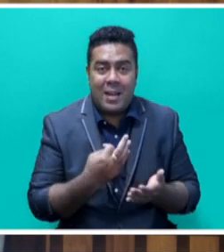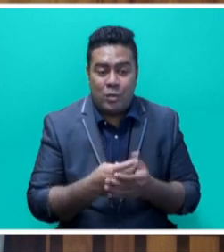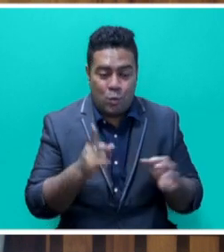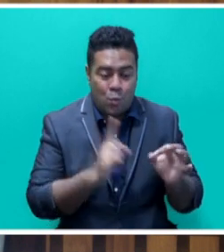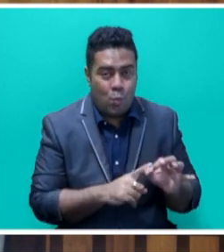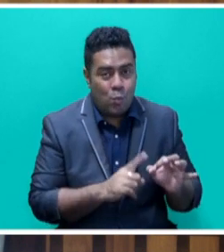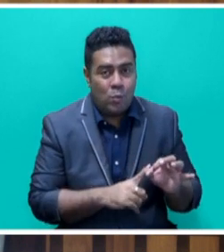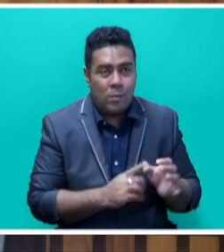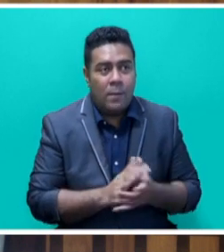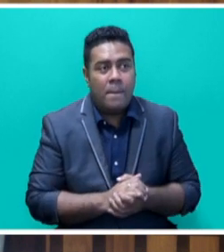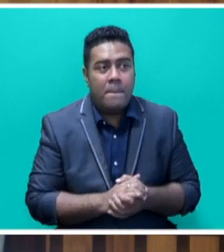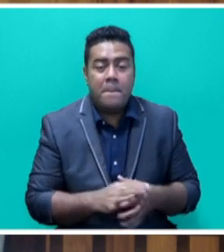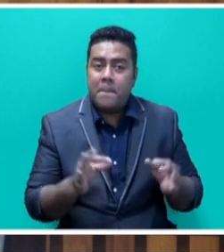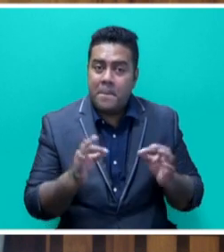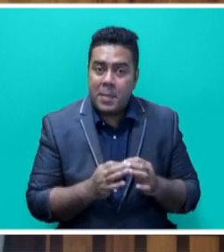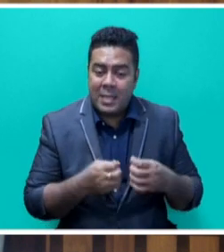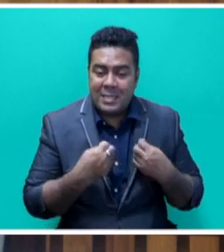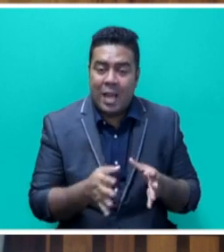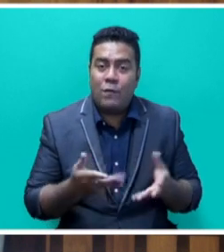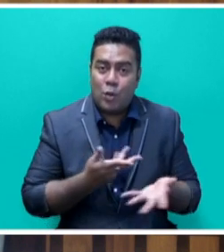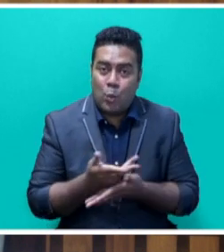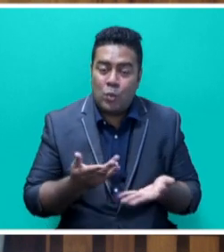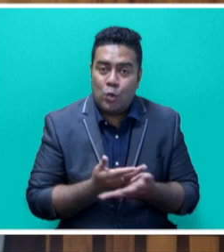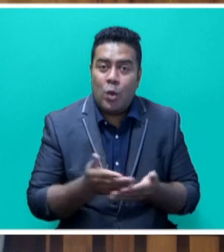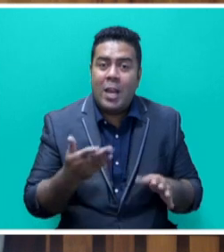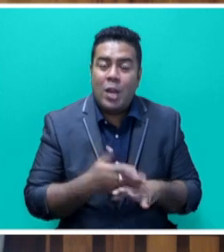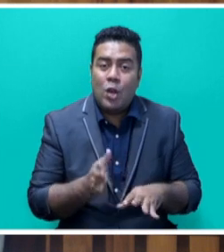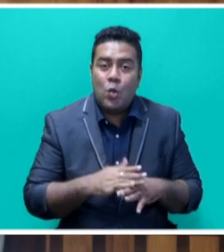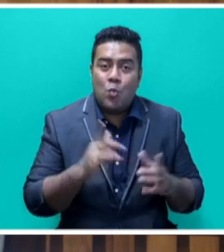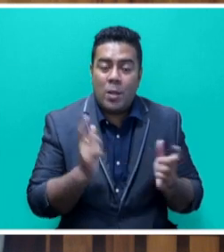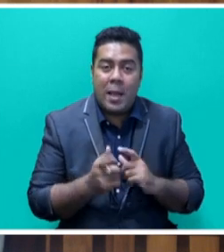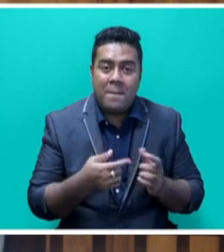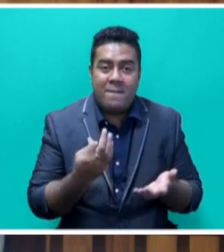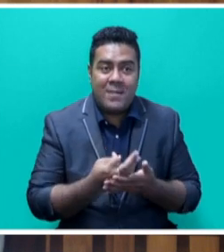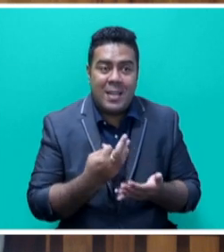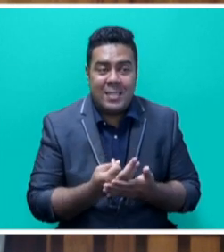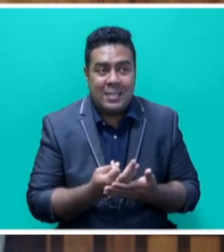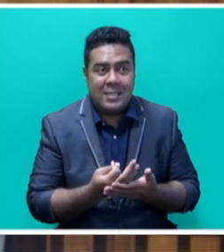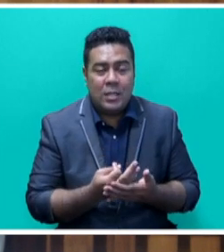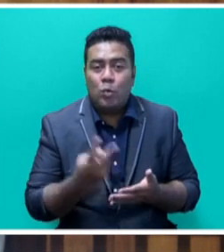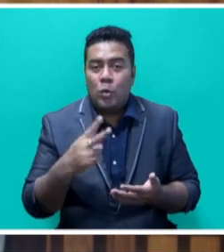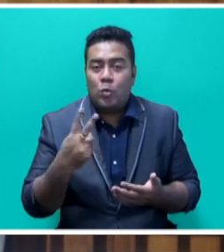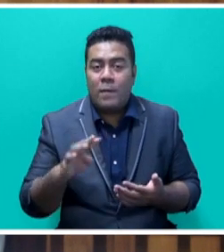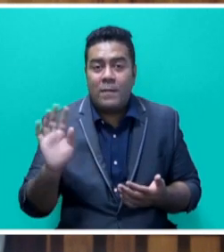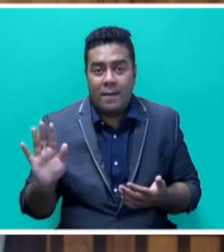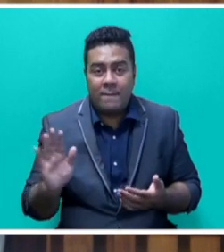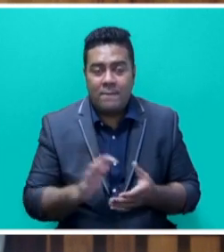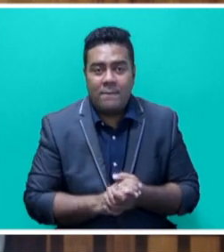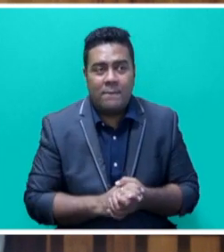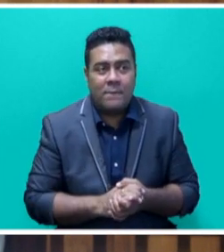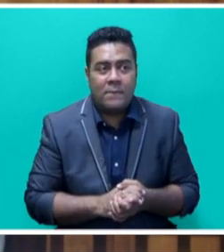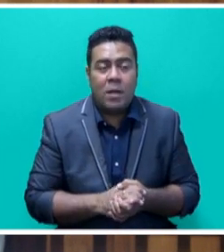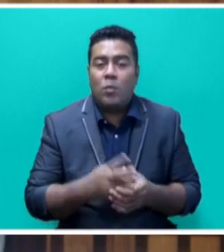is globally. B, the start of the negotiations on a new climate finance quantitative target prior to 2025 from a flow